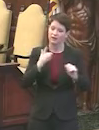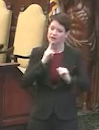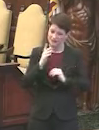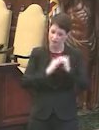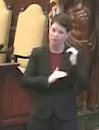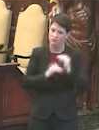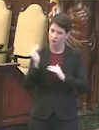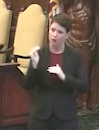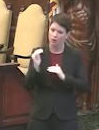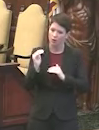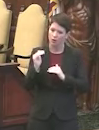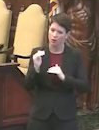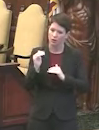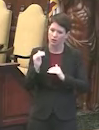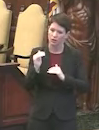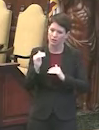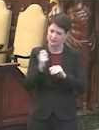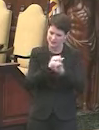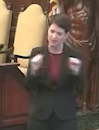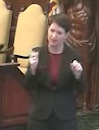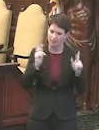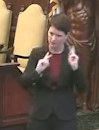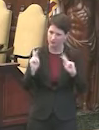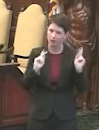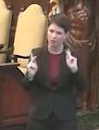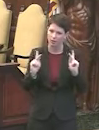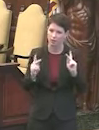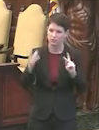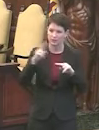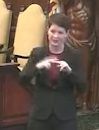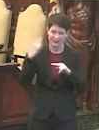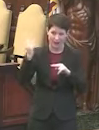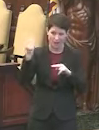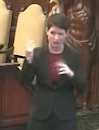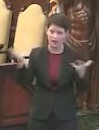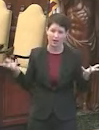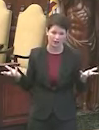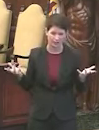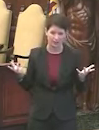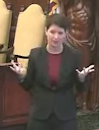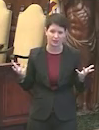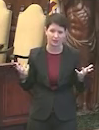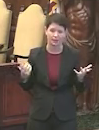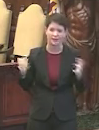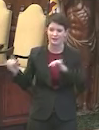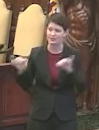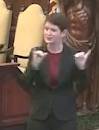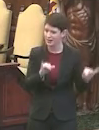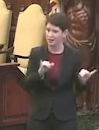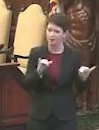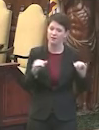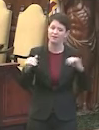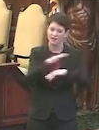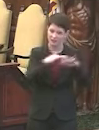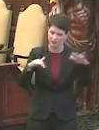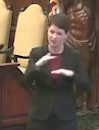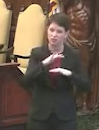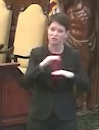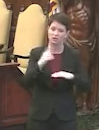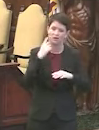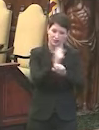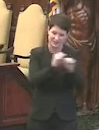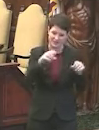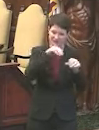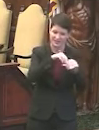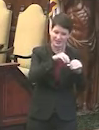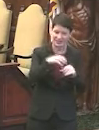comfortable. We do feel comfortable. It's pretty safe for people to be eating outdoors. And so, we say what kind of ventilation do we need to have it be as safe